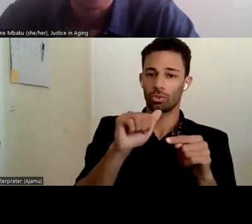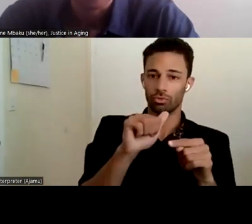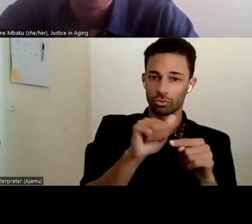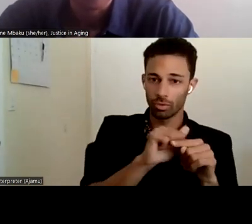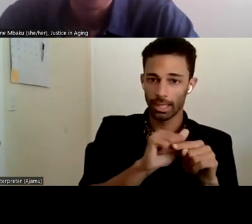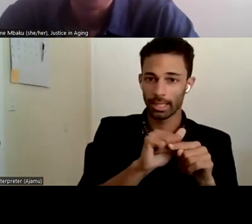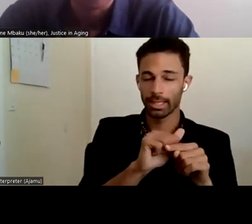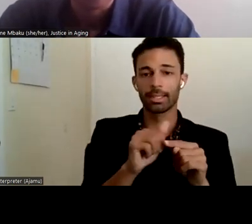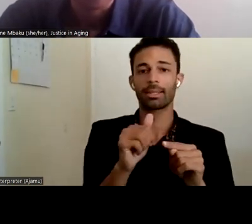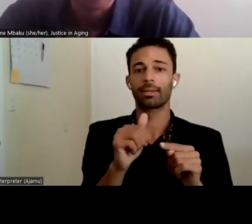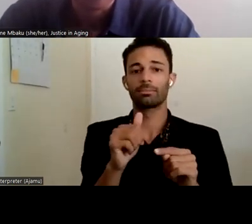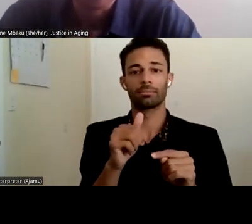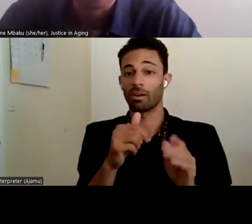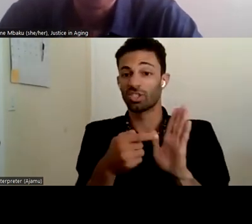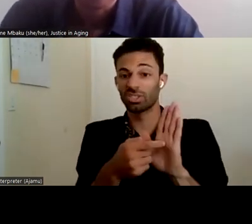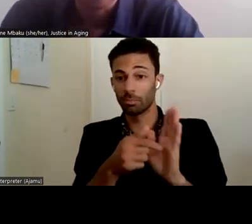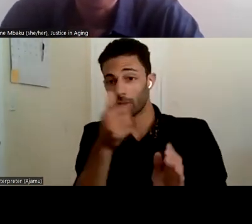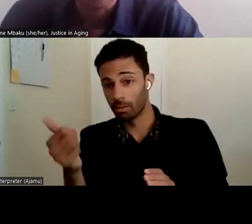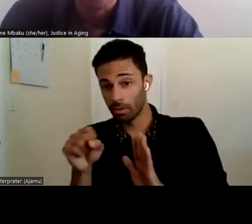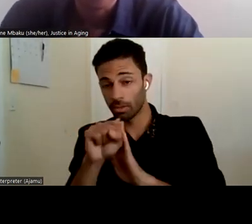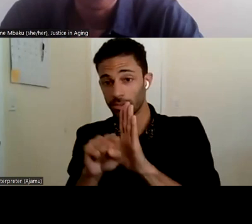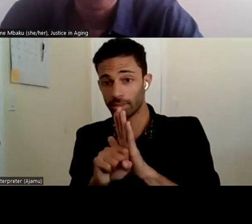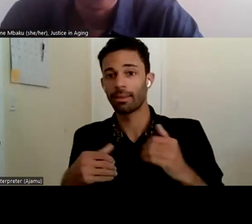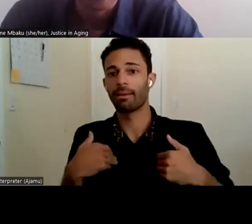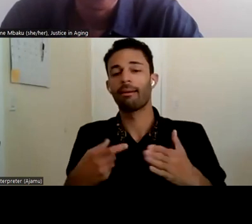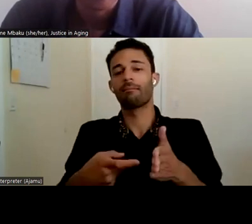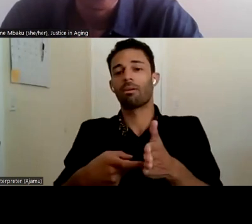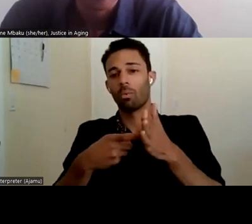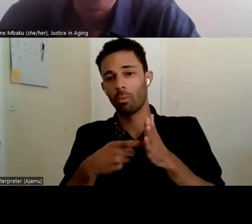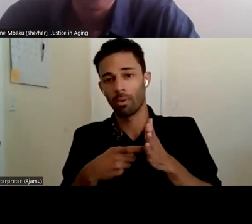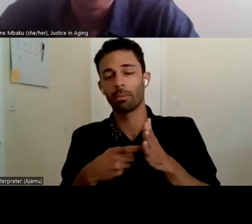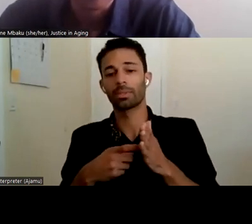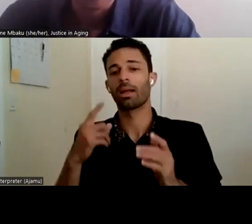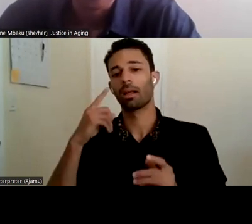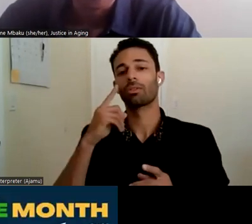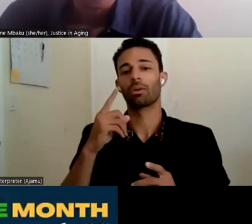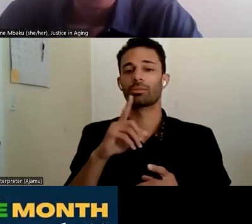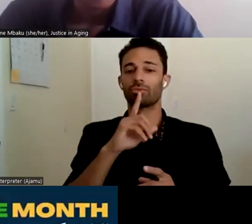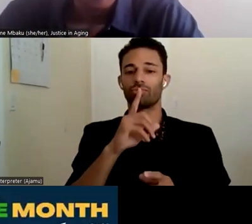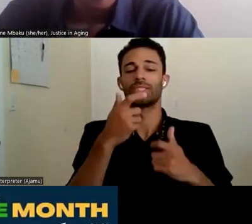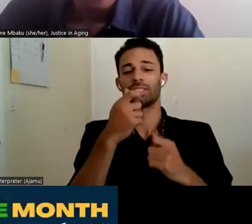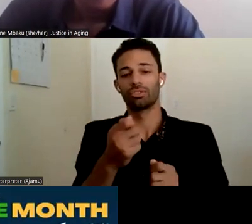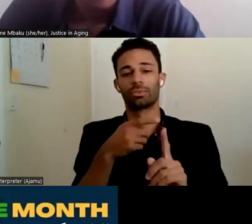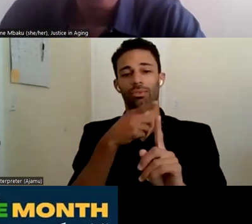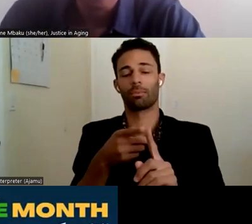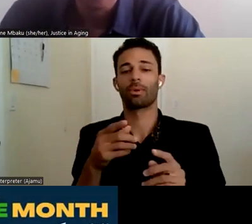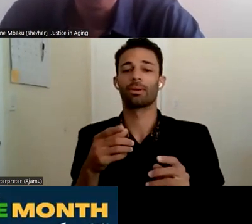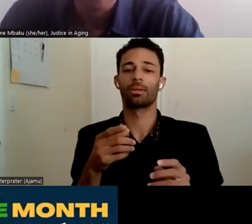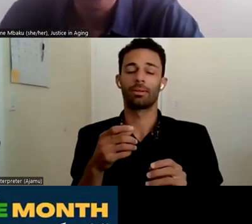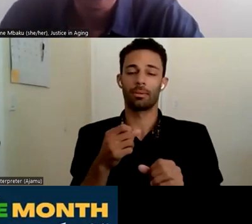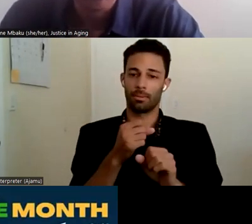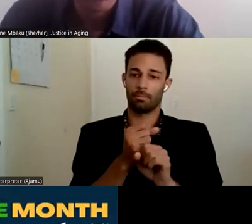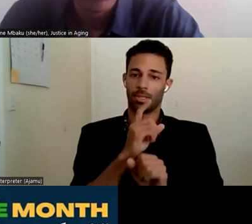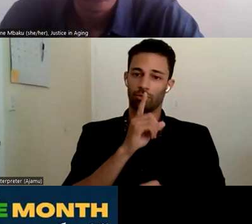there's any examples of other states that have, you know, requirements, I, I thought that was a really interesting point about ensuring that the